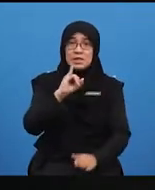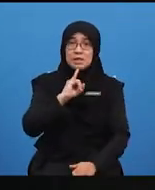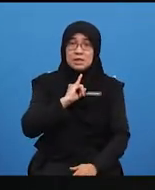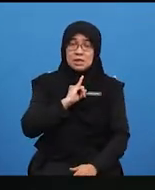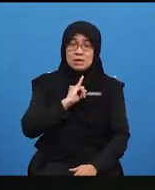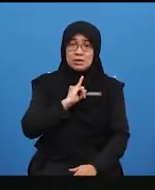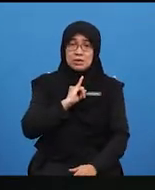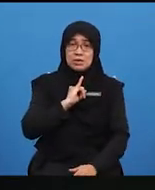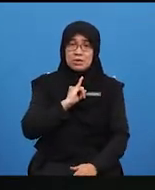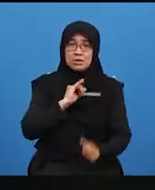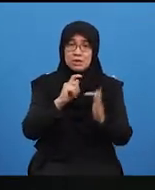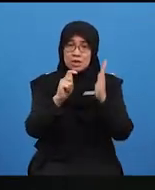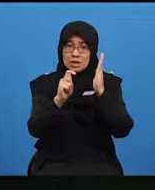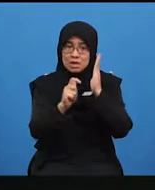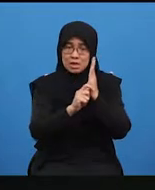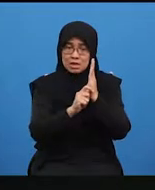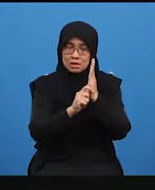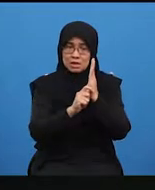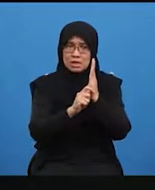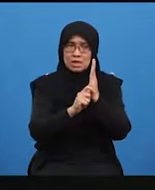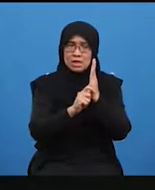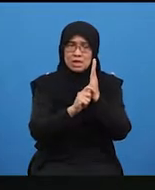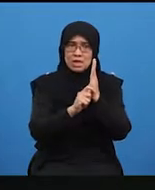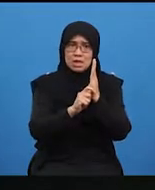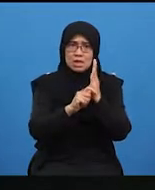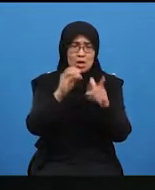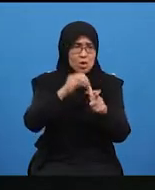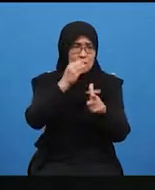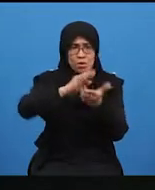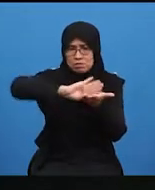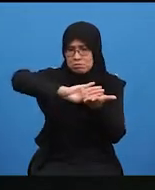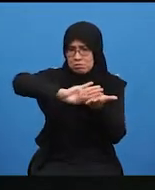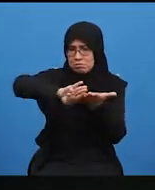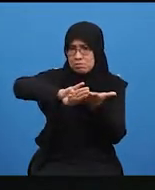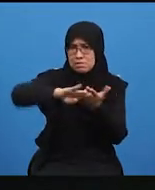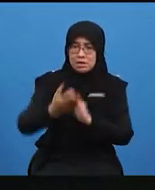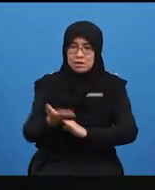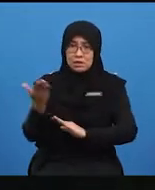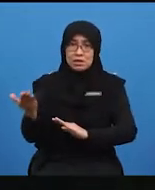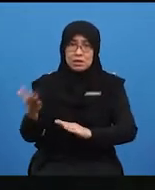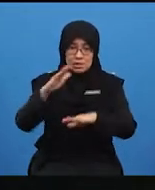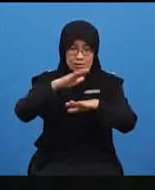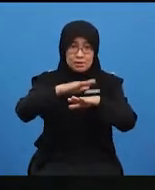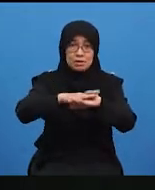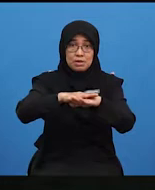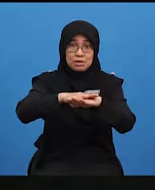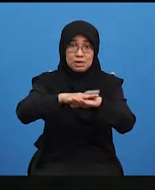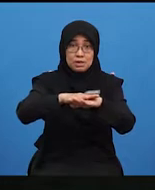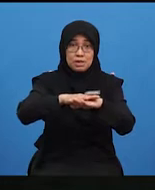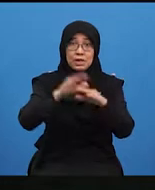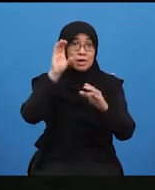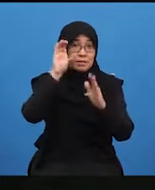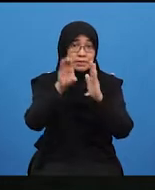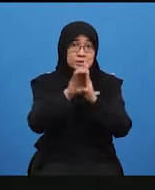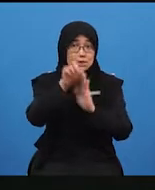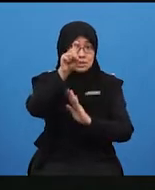will either add or take out items from the picture. You have to quickly choose